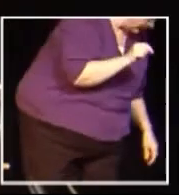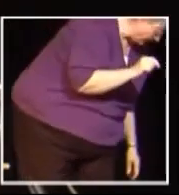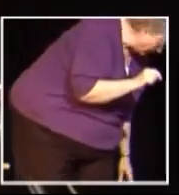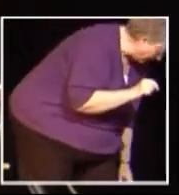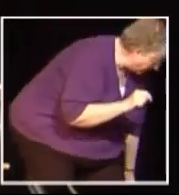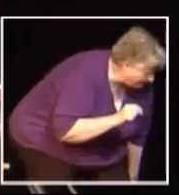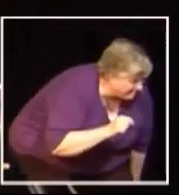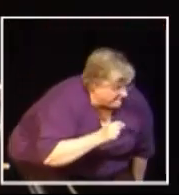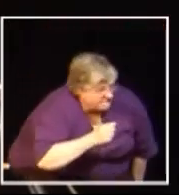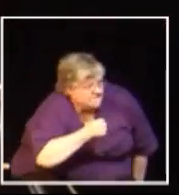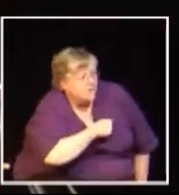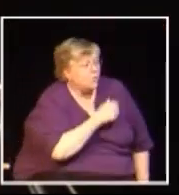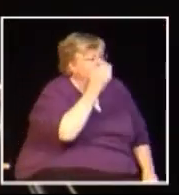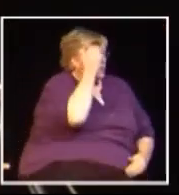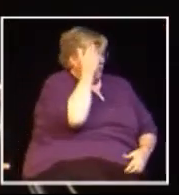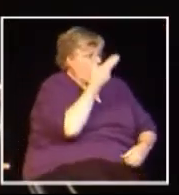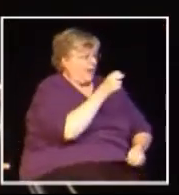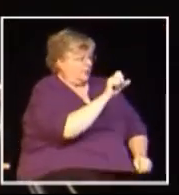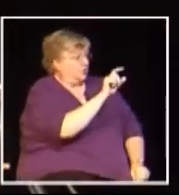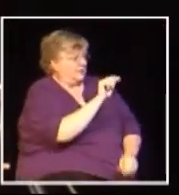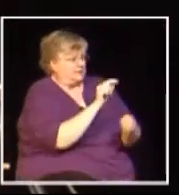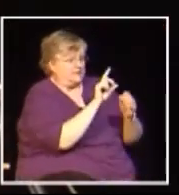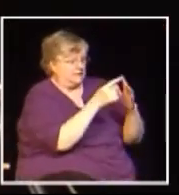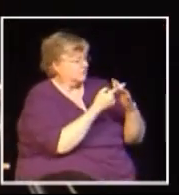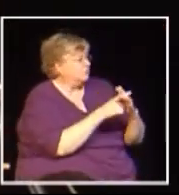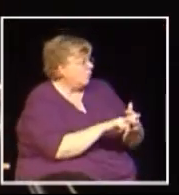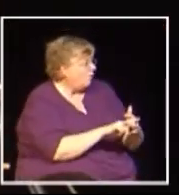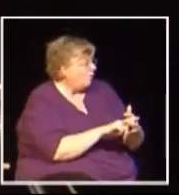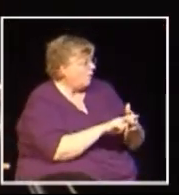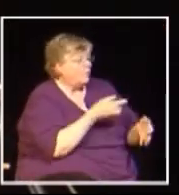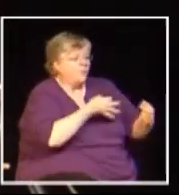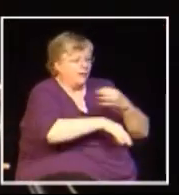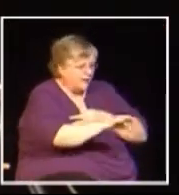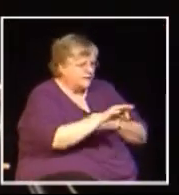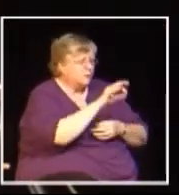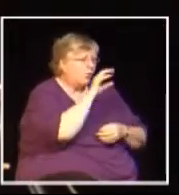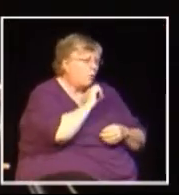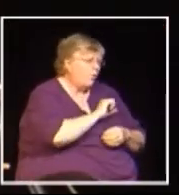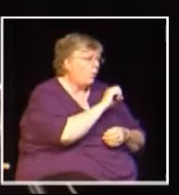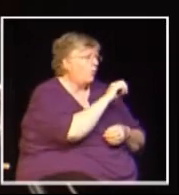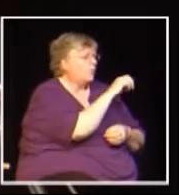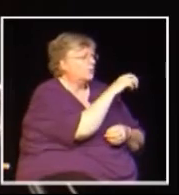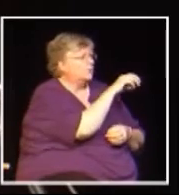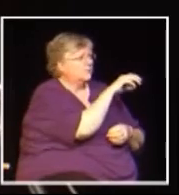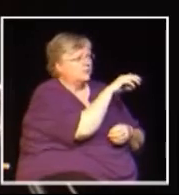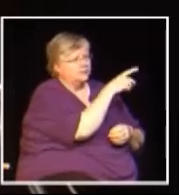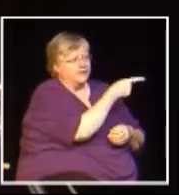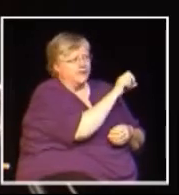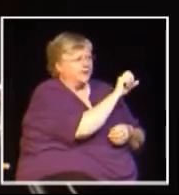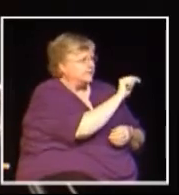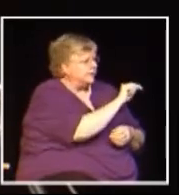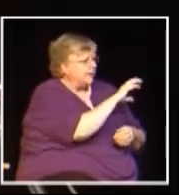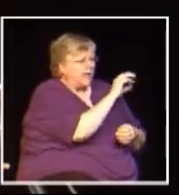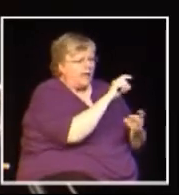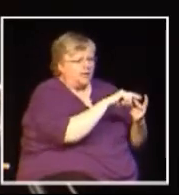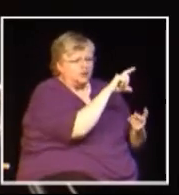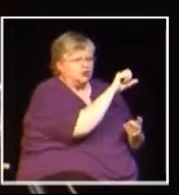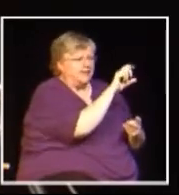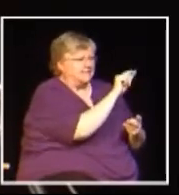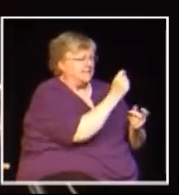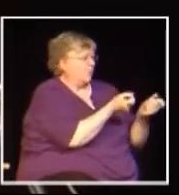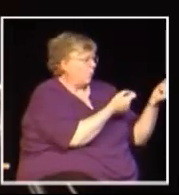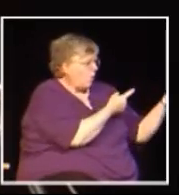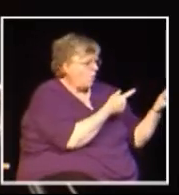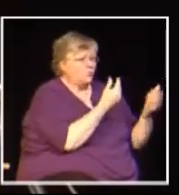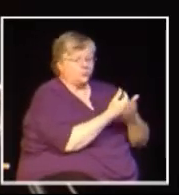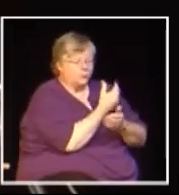the HST came in. It replaced the GST and PST system and, you know, we all knew